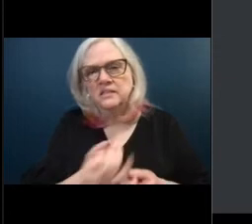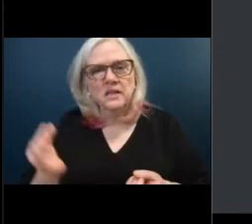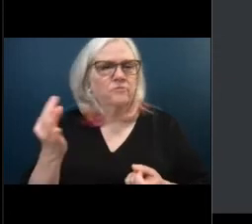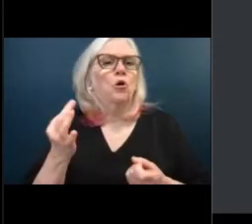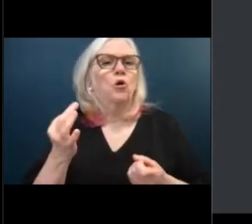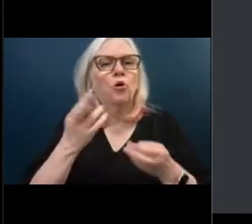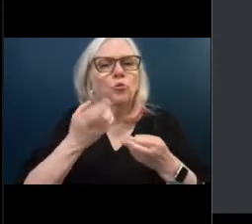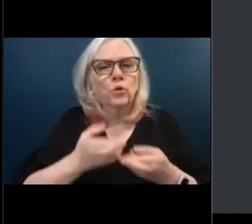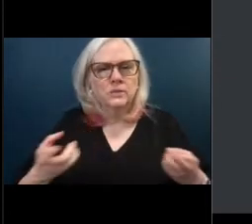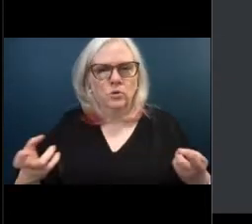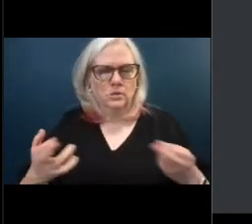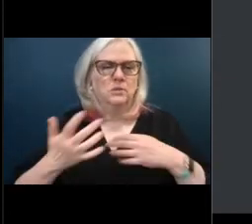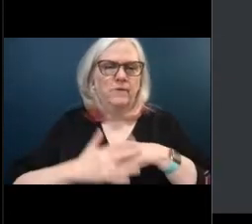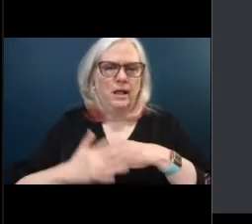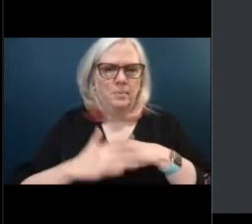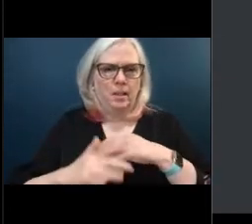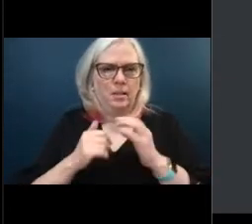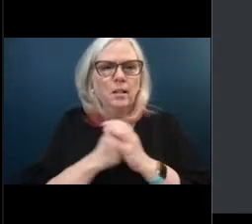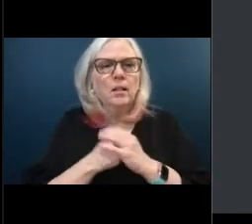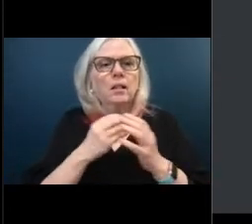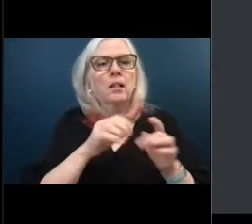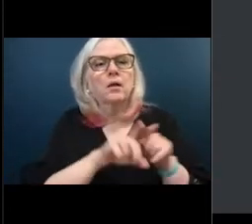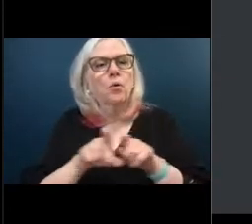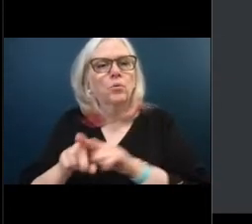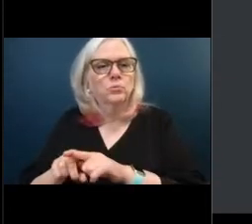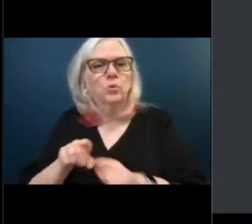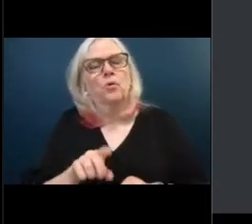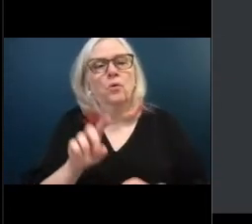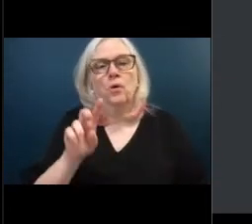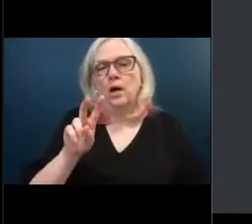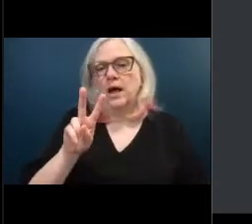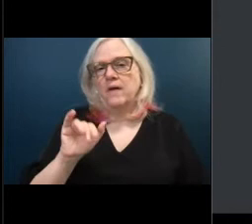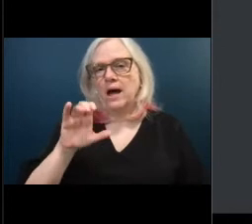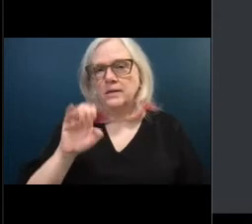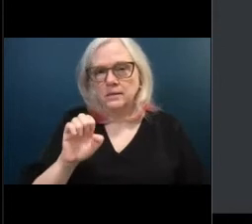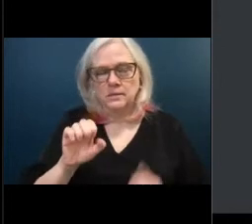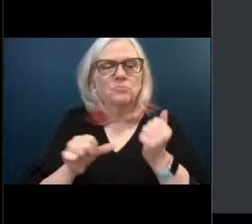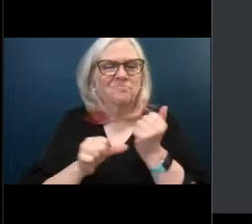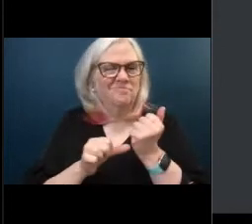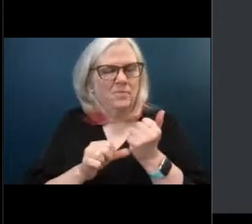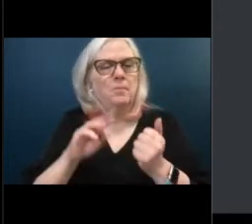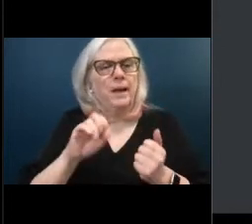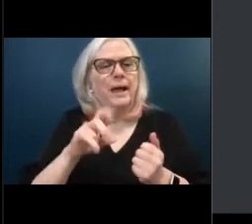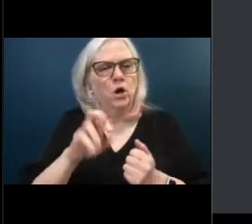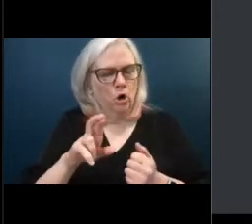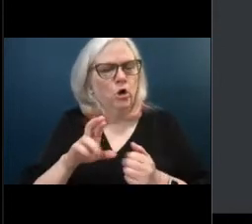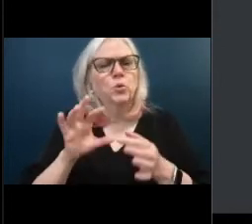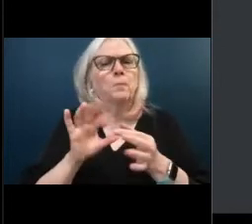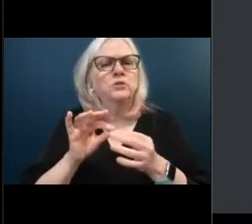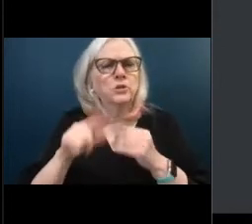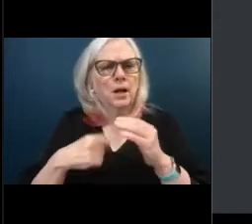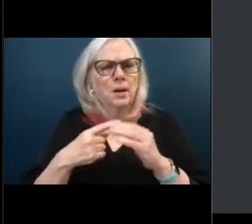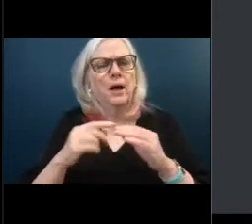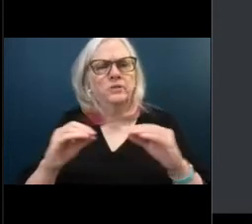Also, Vice Mayor, you mentioned the educational piece. So the educational piece is very